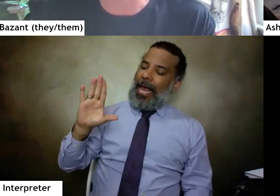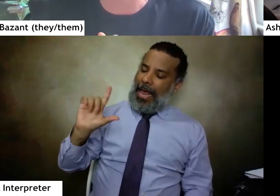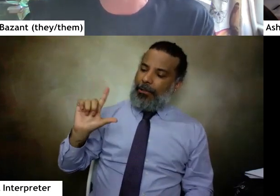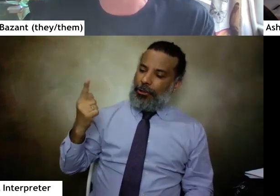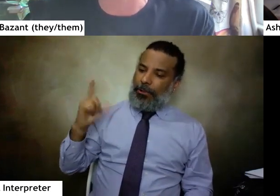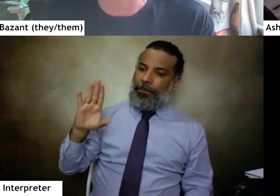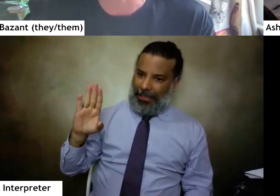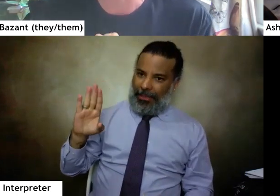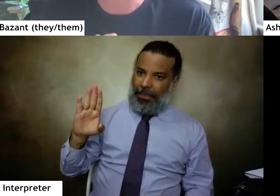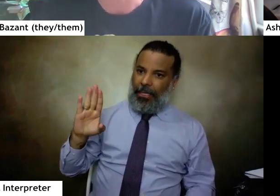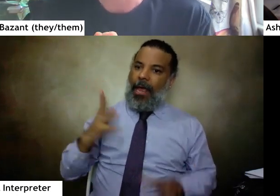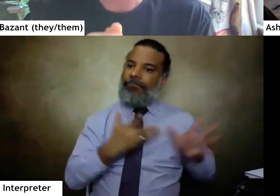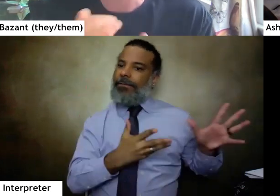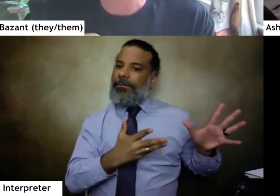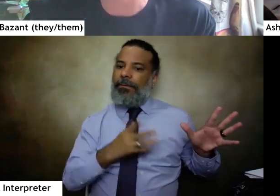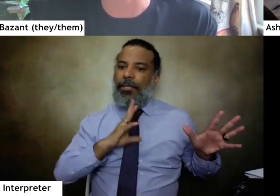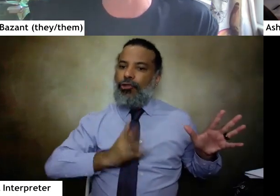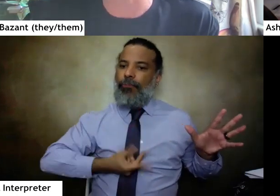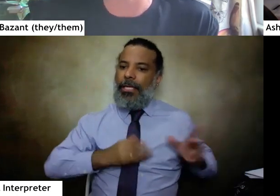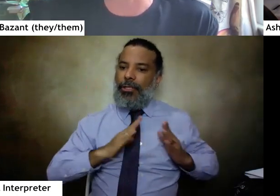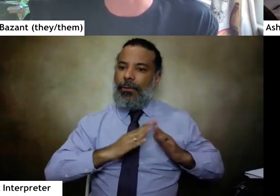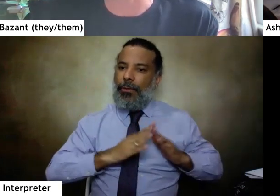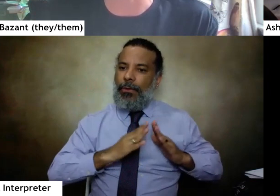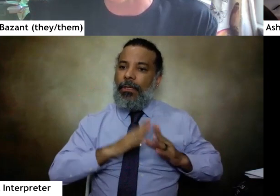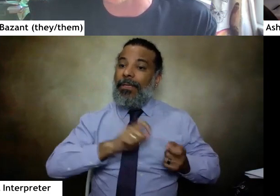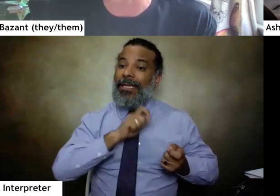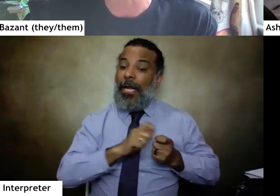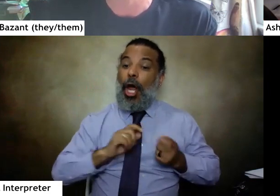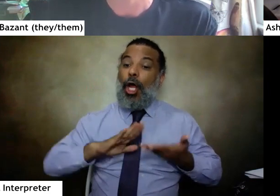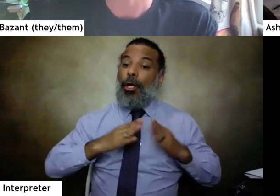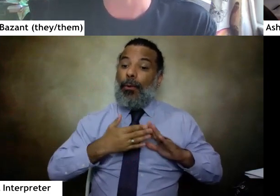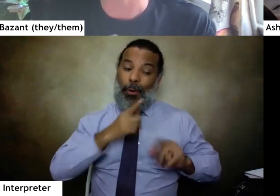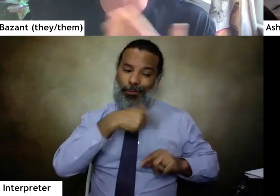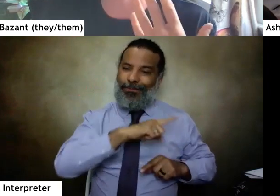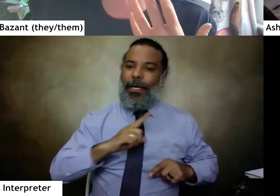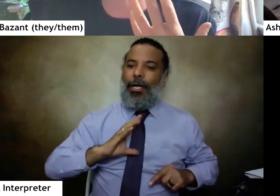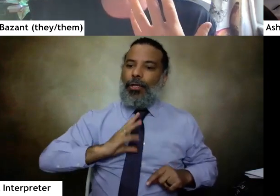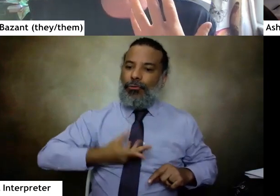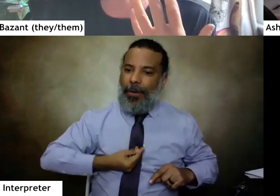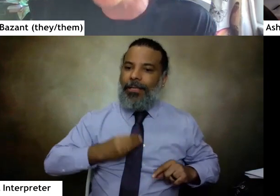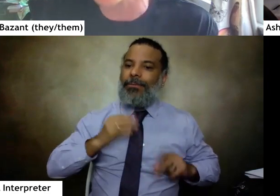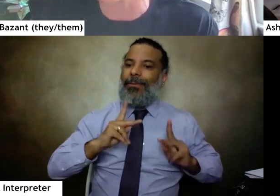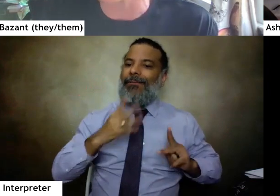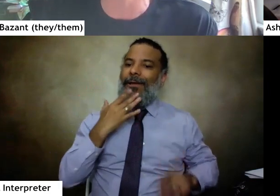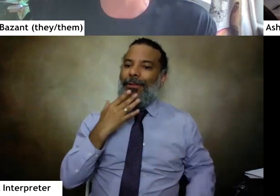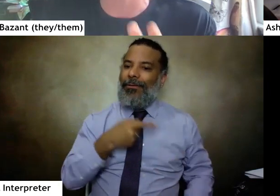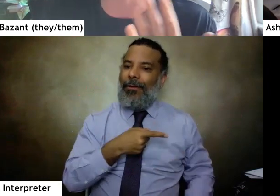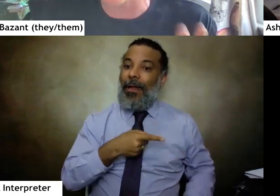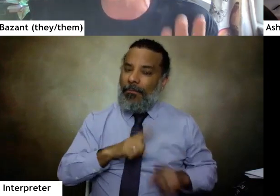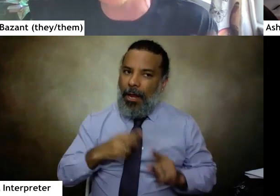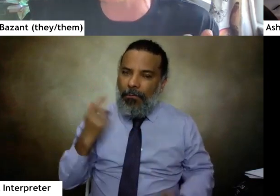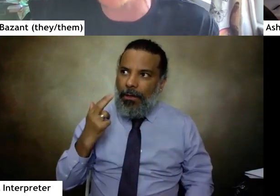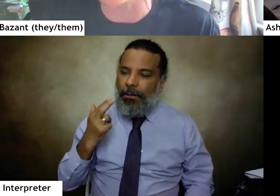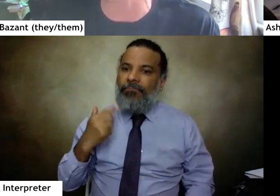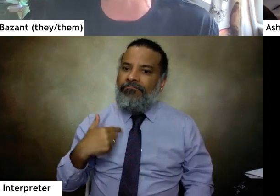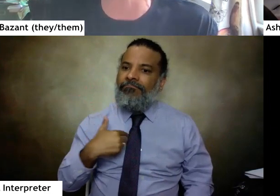abandoned trans folks, and especially have abandoned trans folks of color. But I had to realize that I had done the